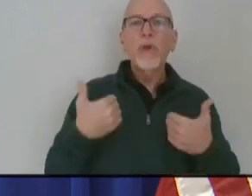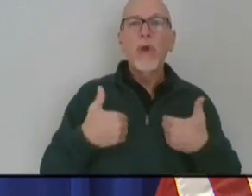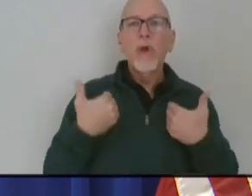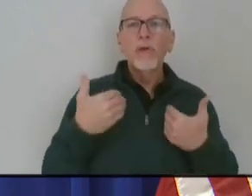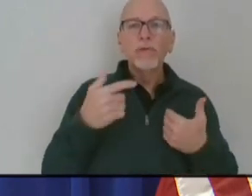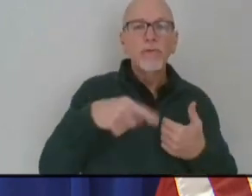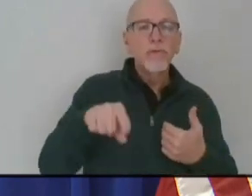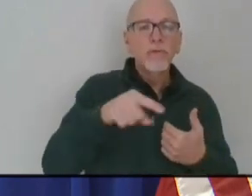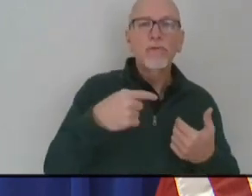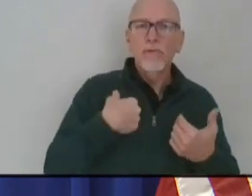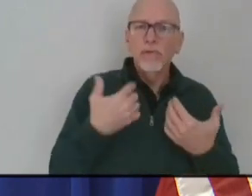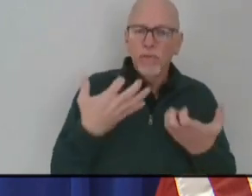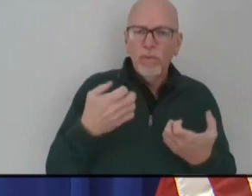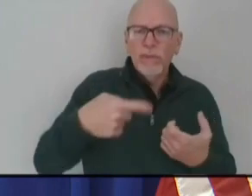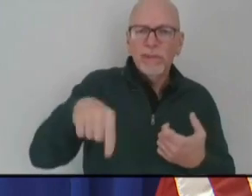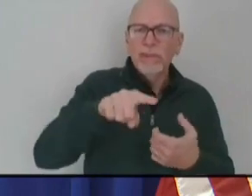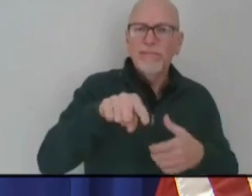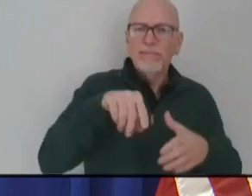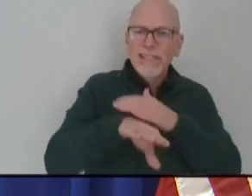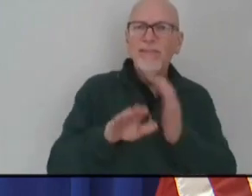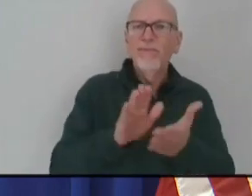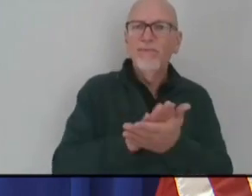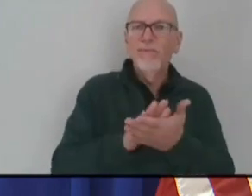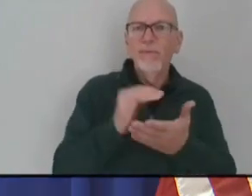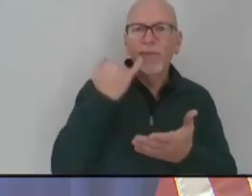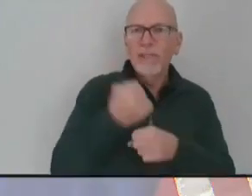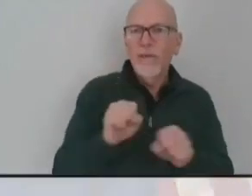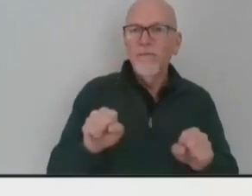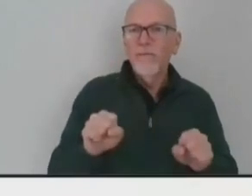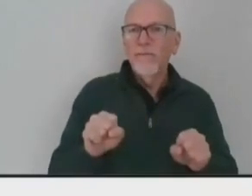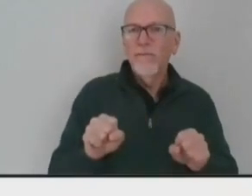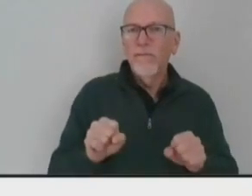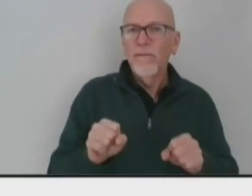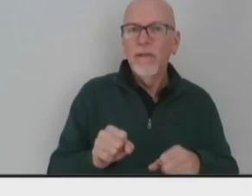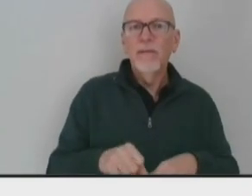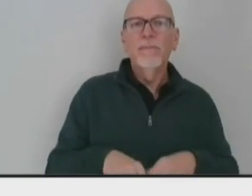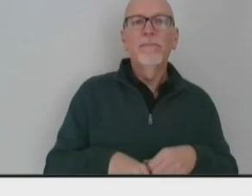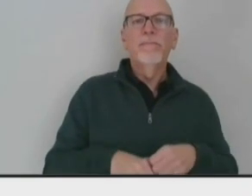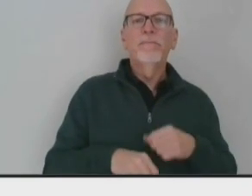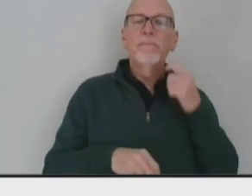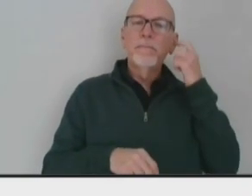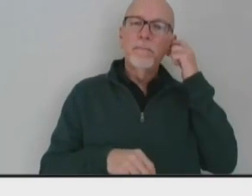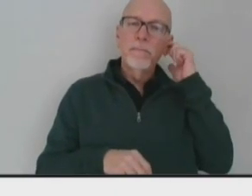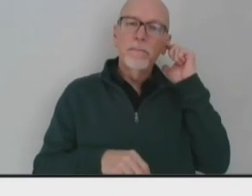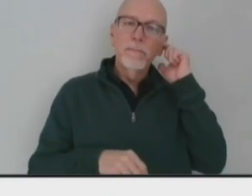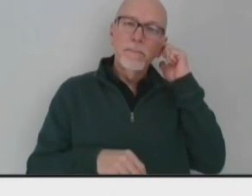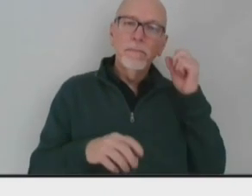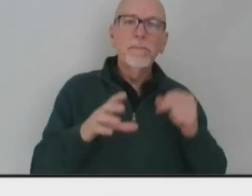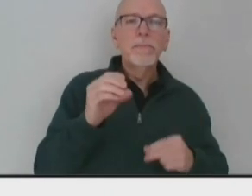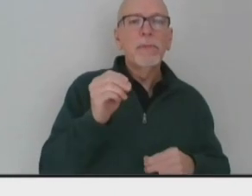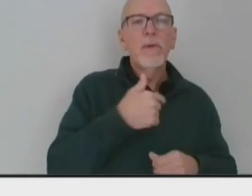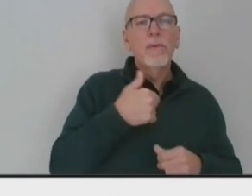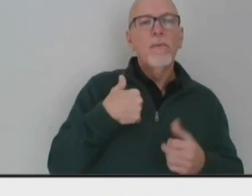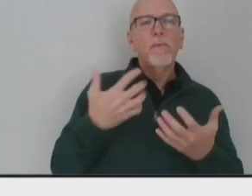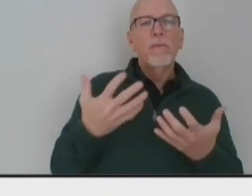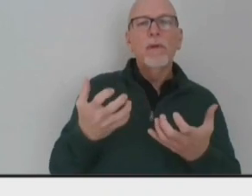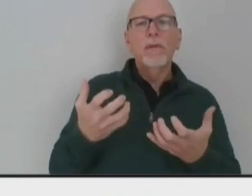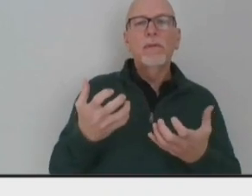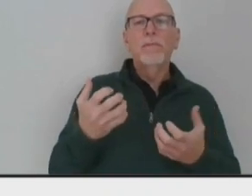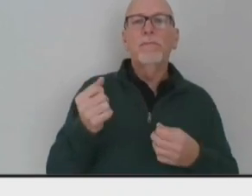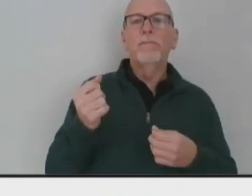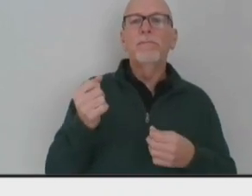in class when it's safe to be in class. And we want our